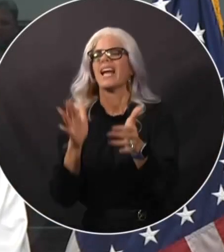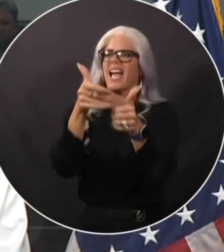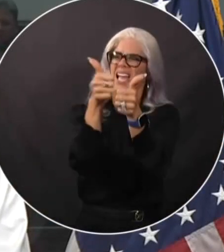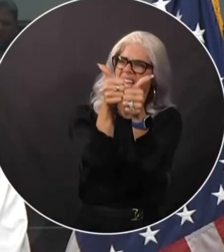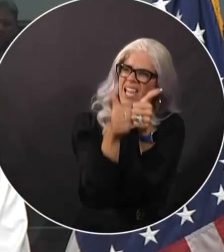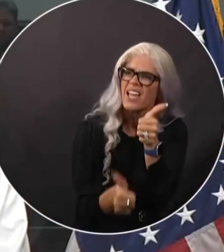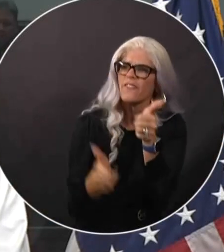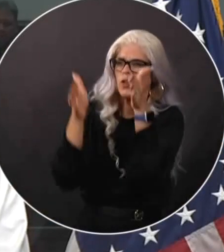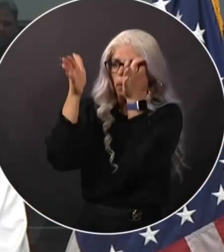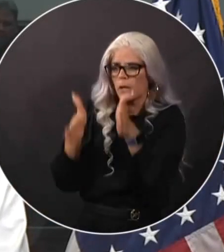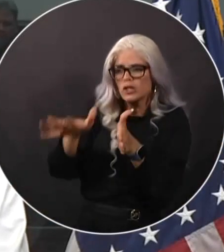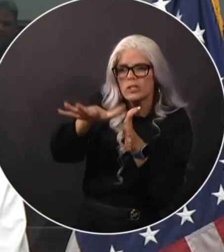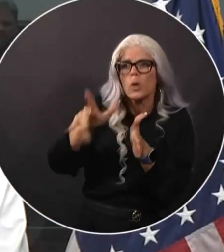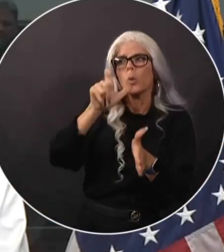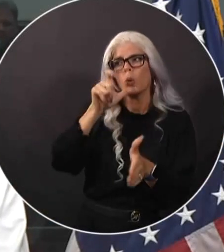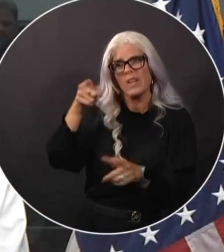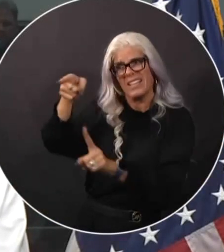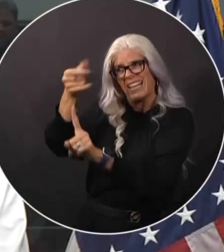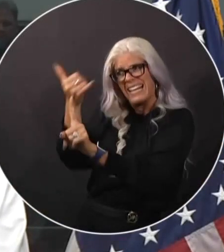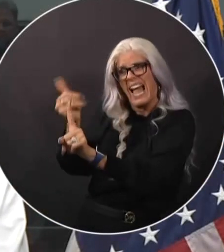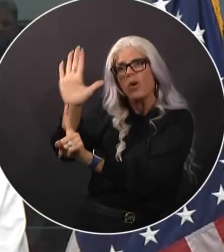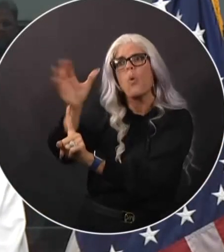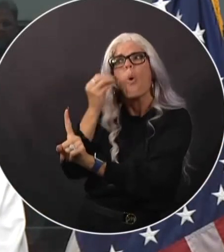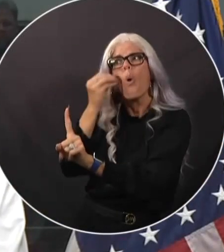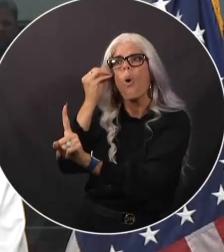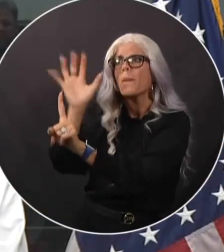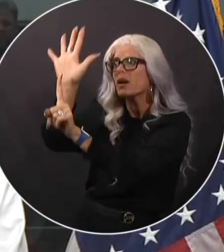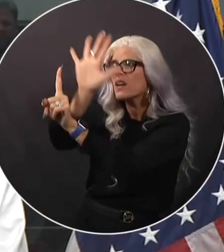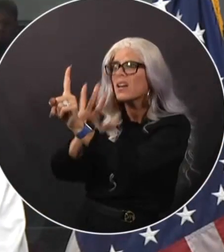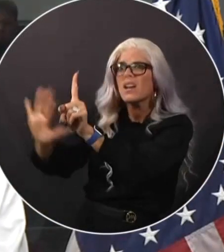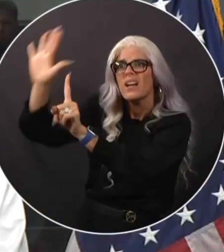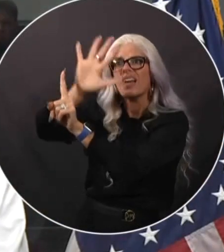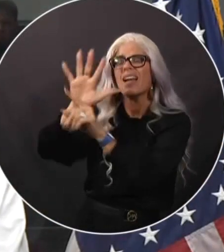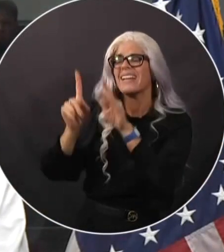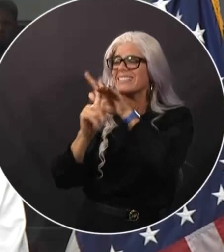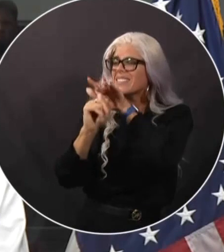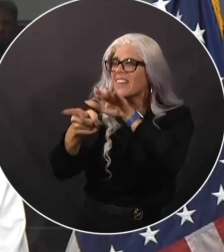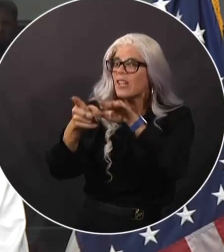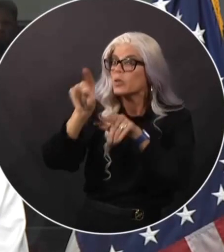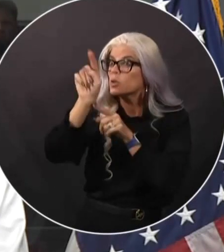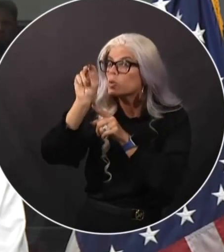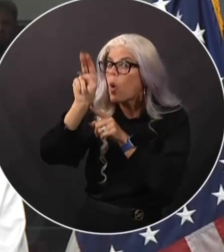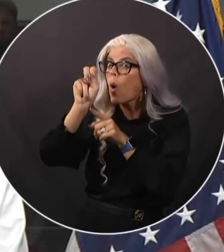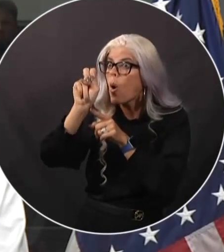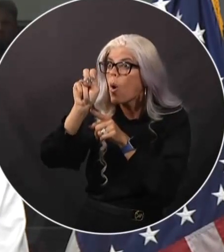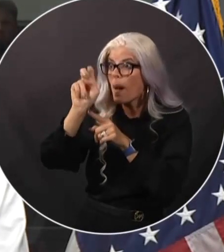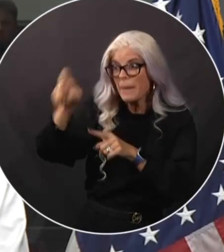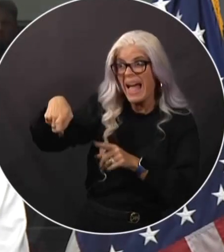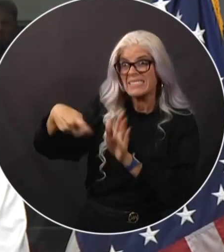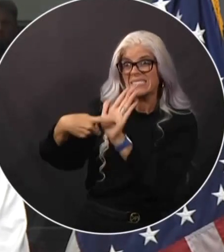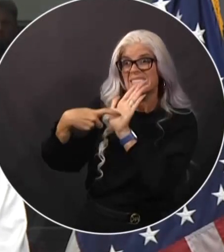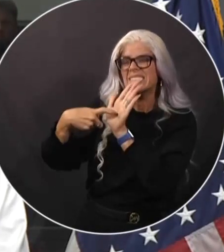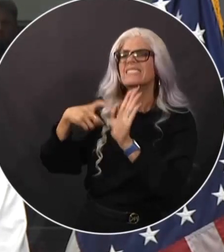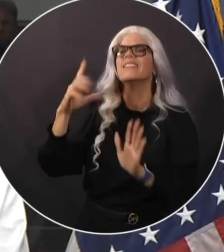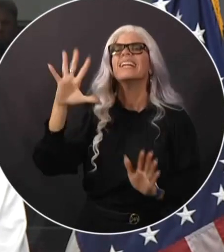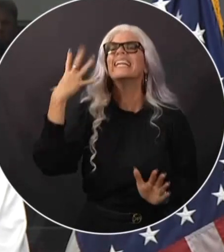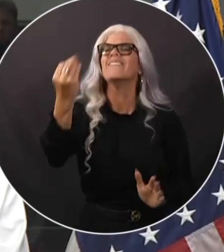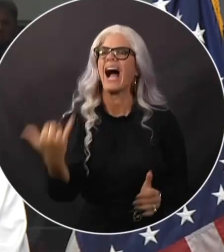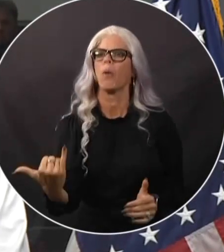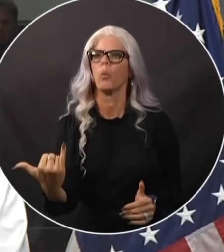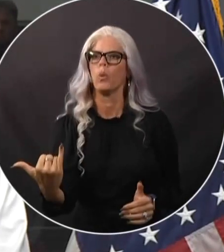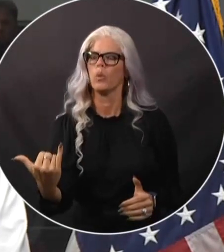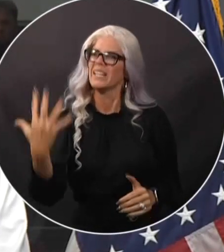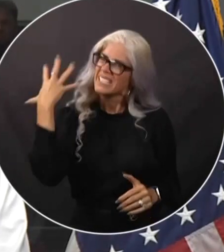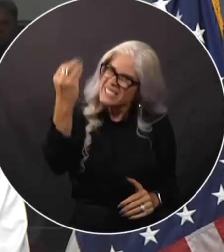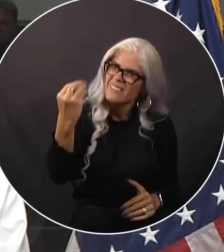evacuate. The time is now. You must evacuate now. There will be a point in time where